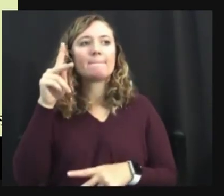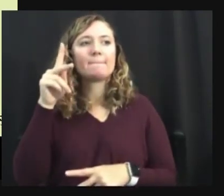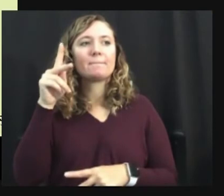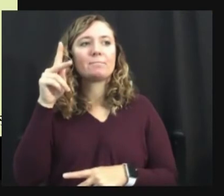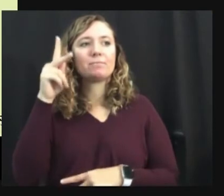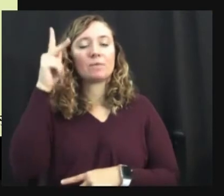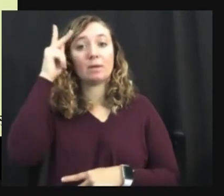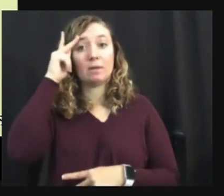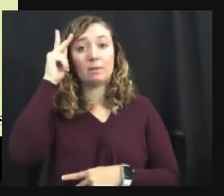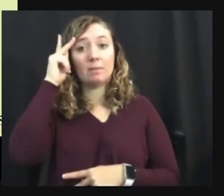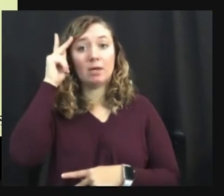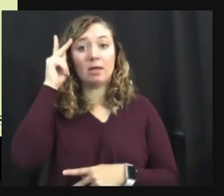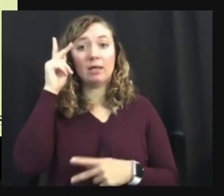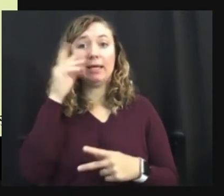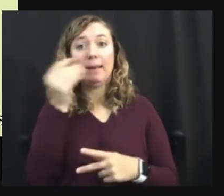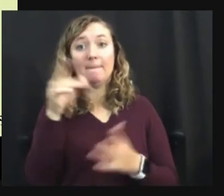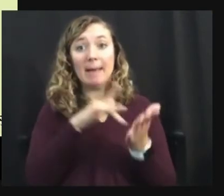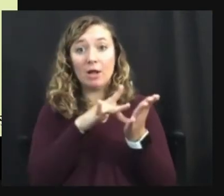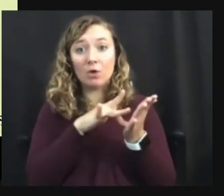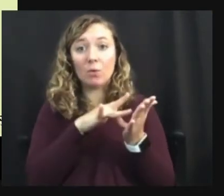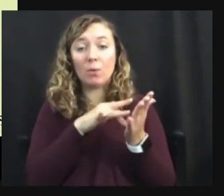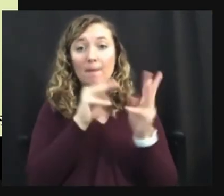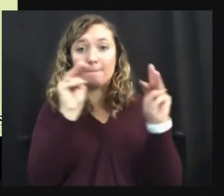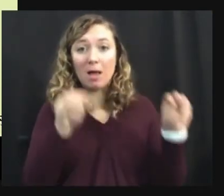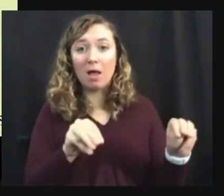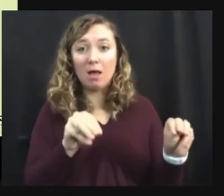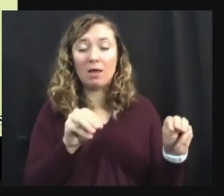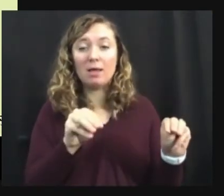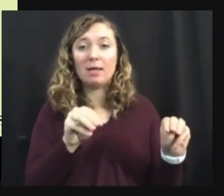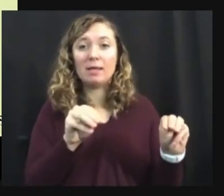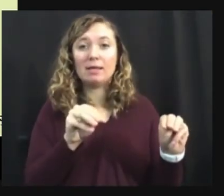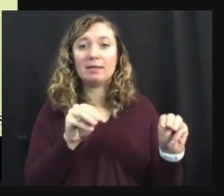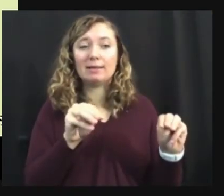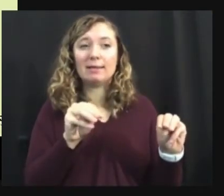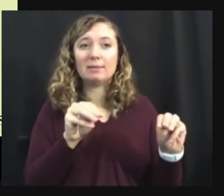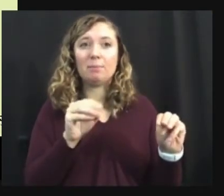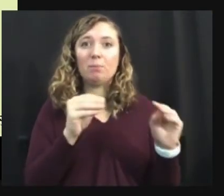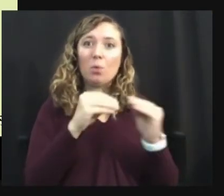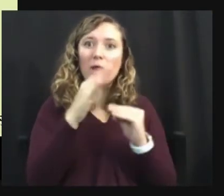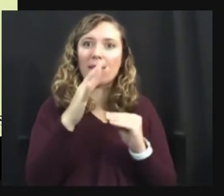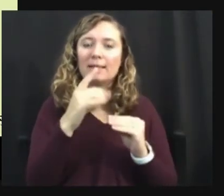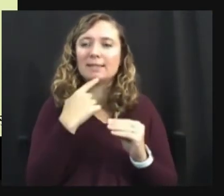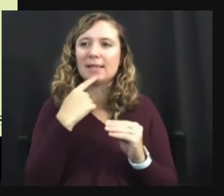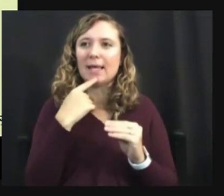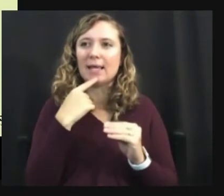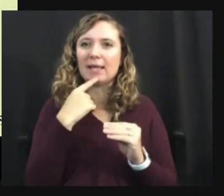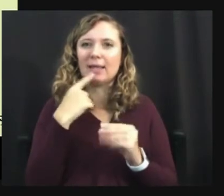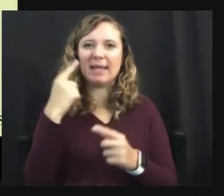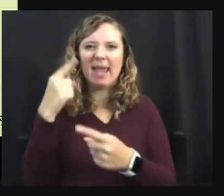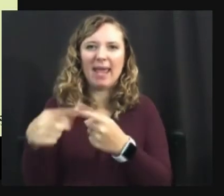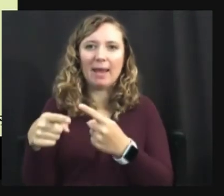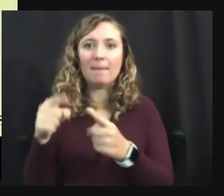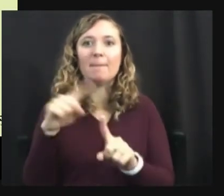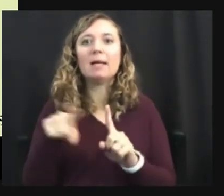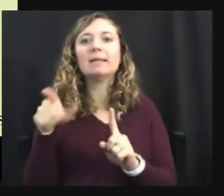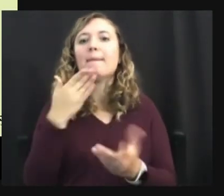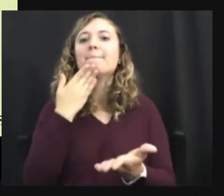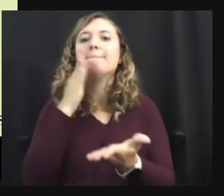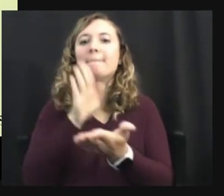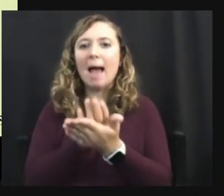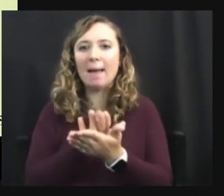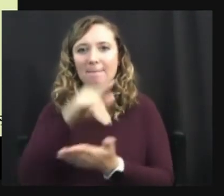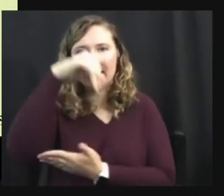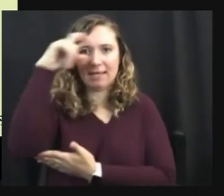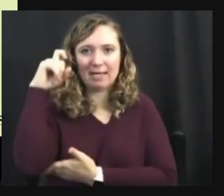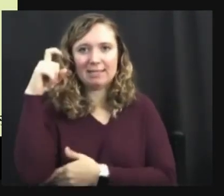model of disability is go, takes it to a step further and says, and says that that's bad and that that's